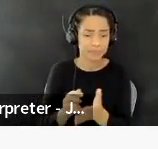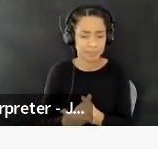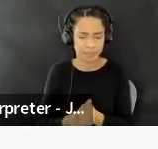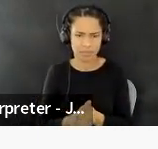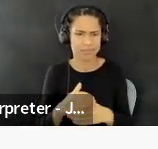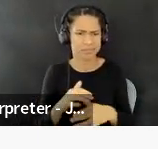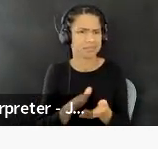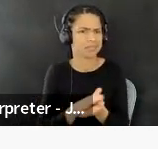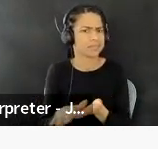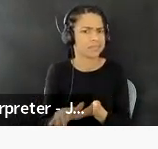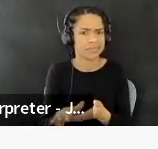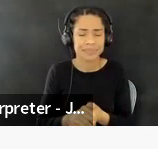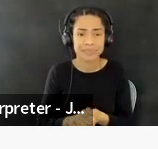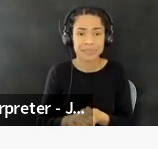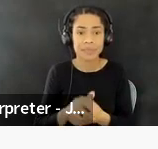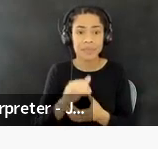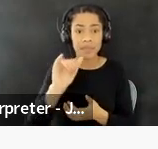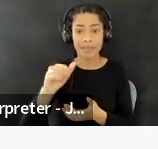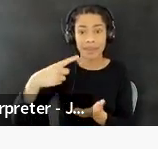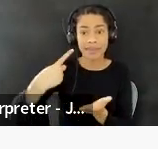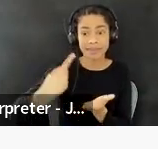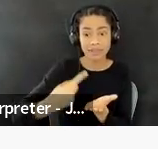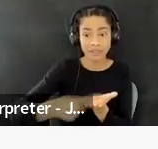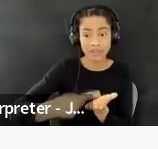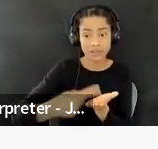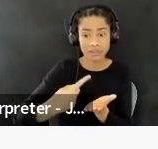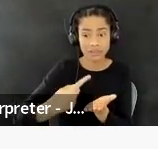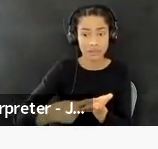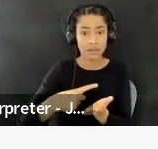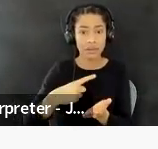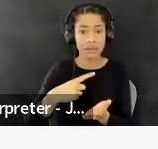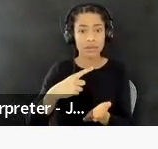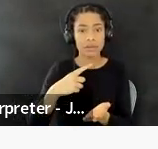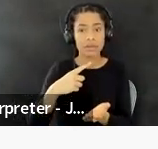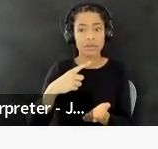arrive, um, at the,